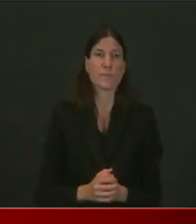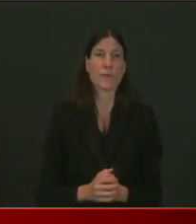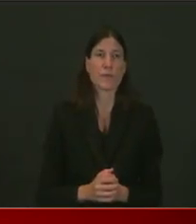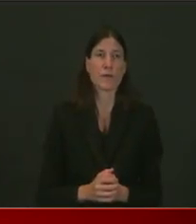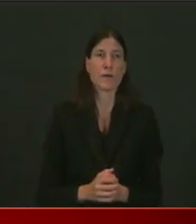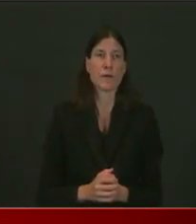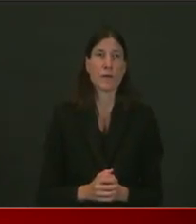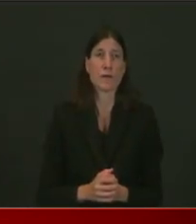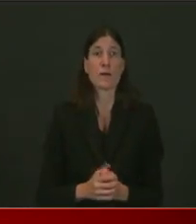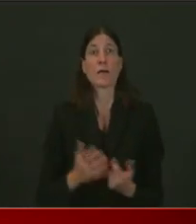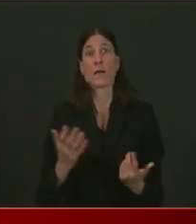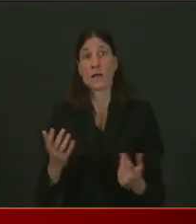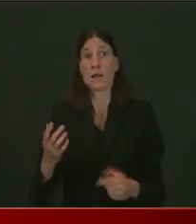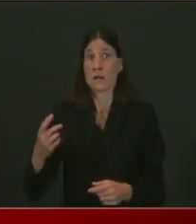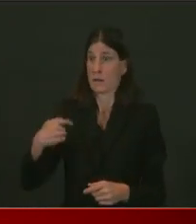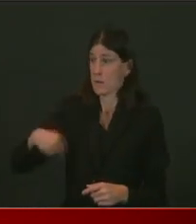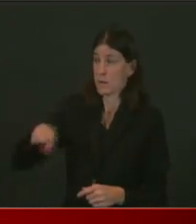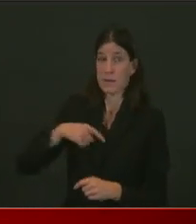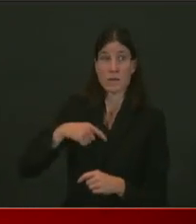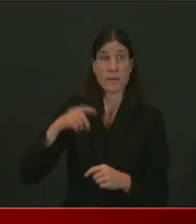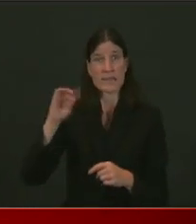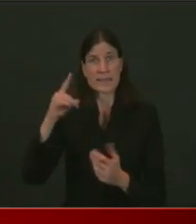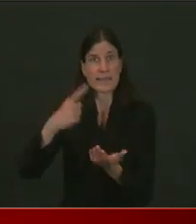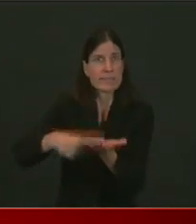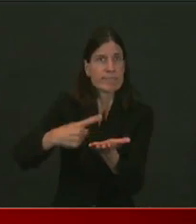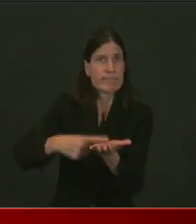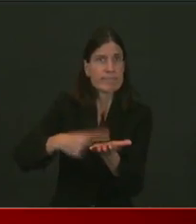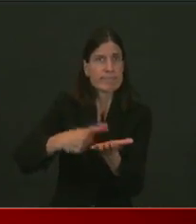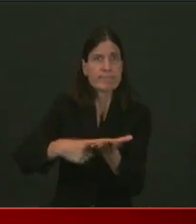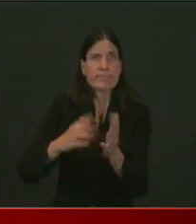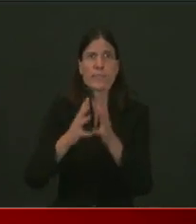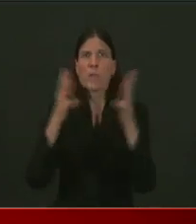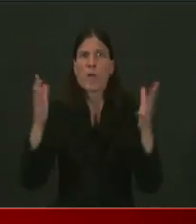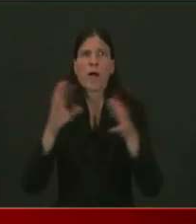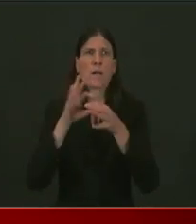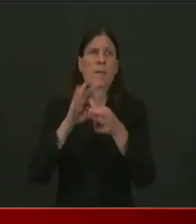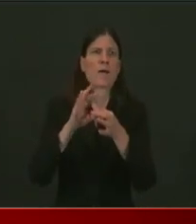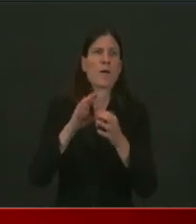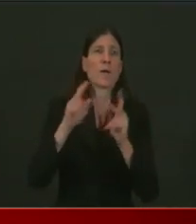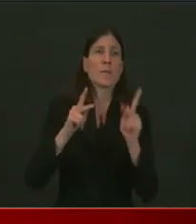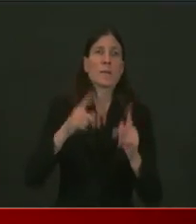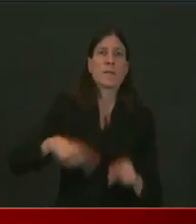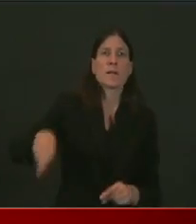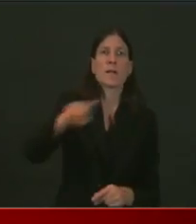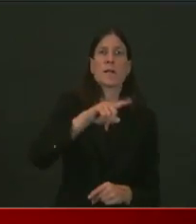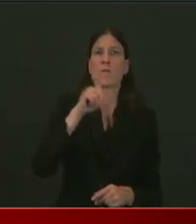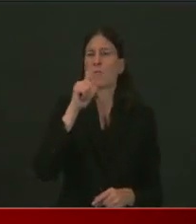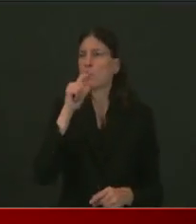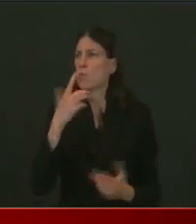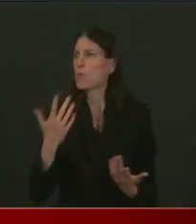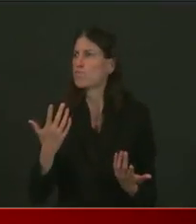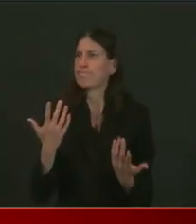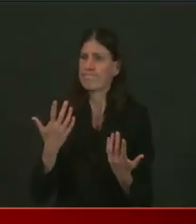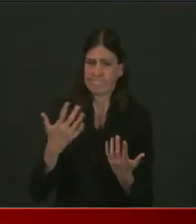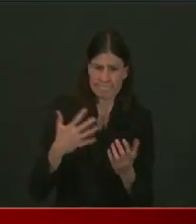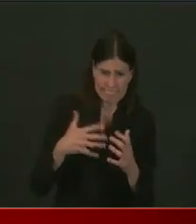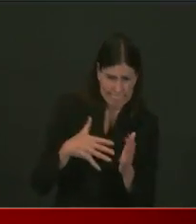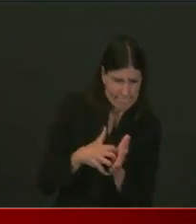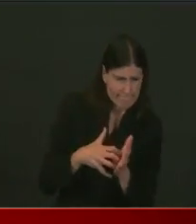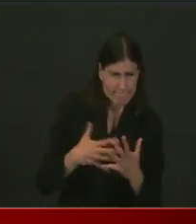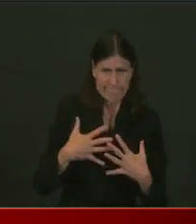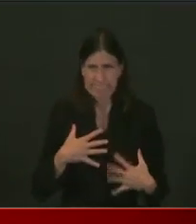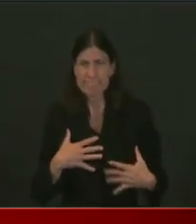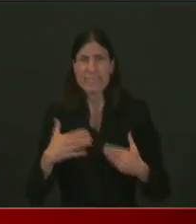lot around, around the vulnerable population. I've said so many times, if you were poor or homeless